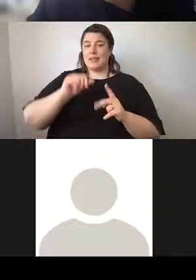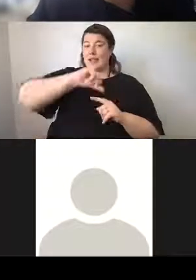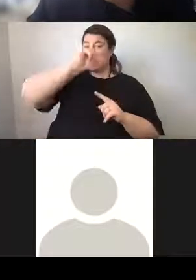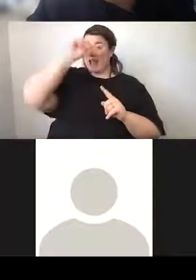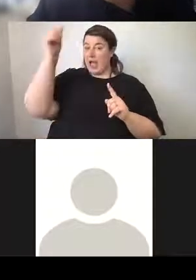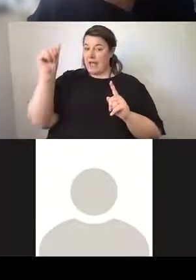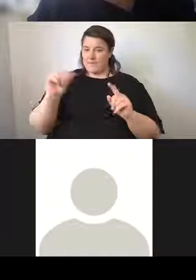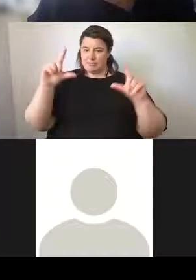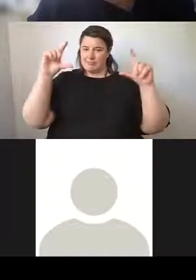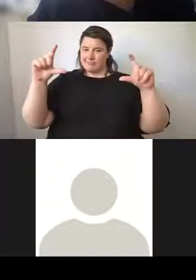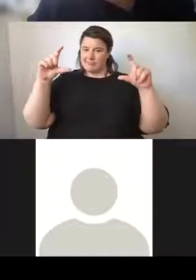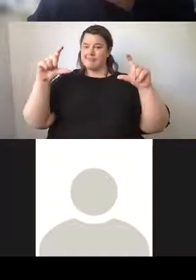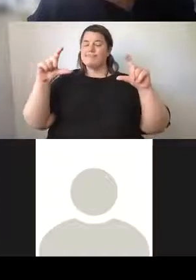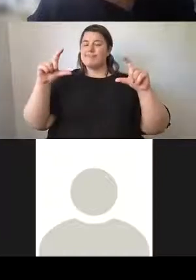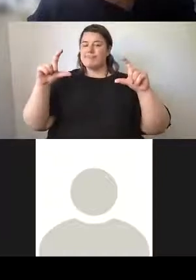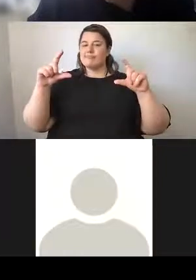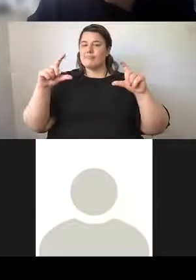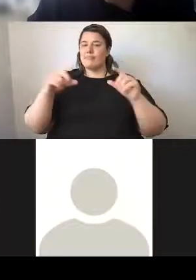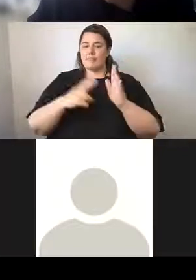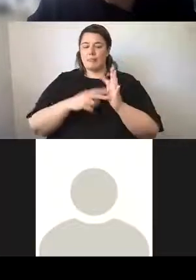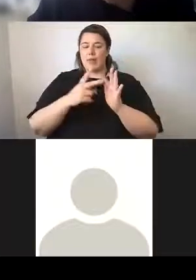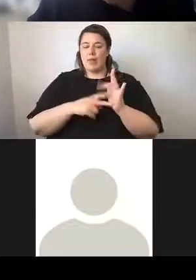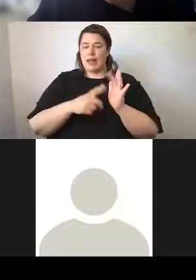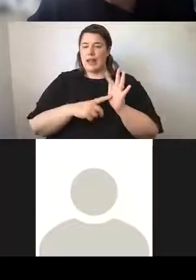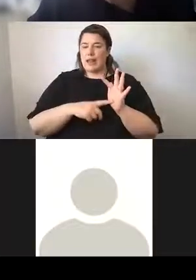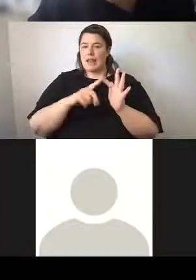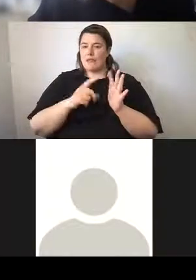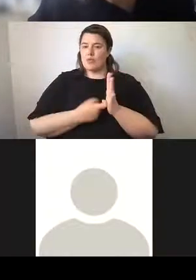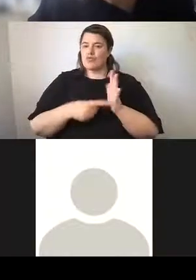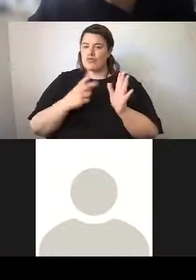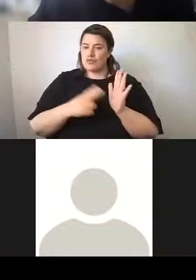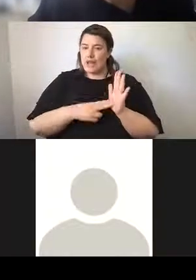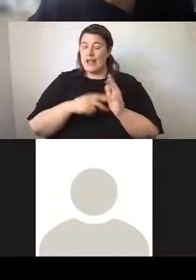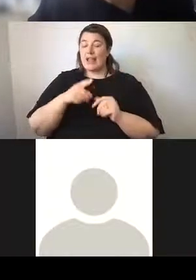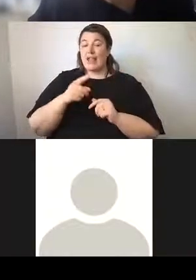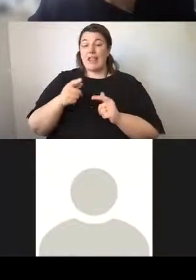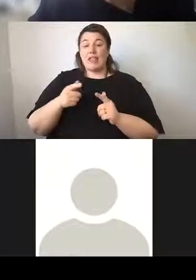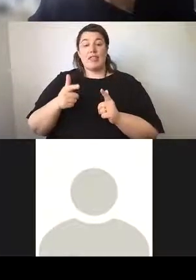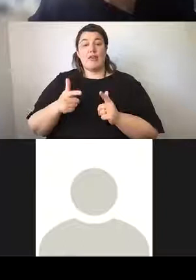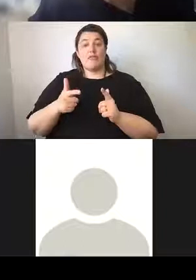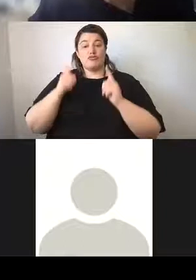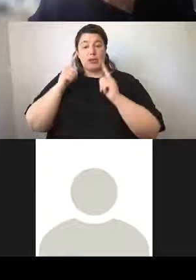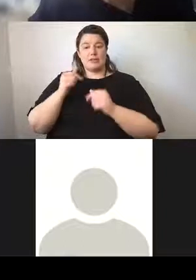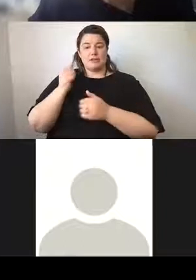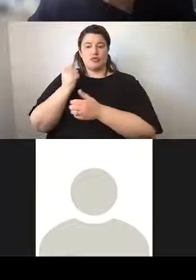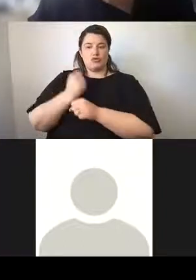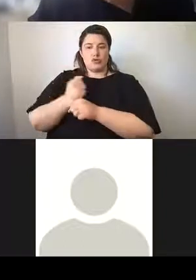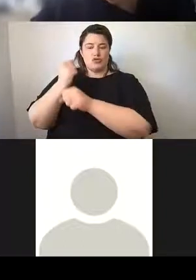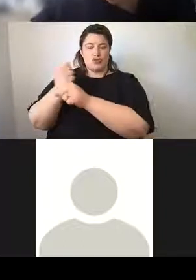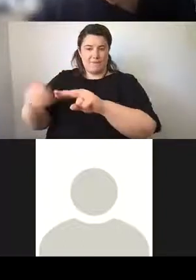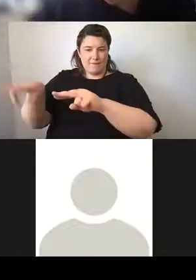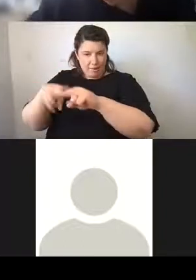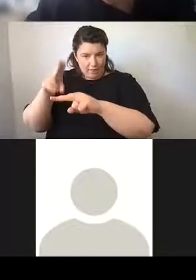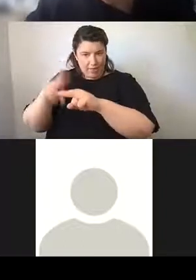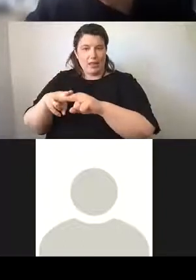Royal Code of Arms was created by Neville Rann, our former Premier's great grandfather, Thomas Valance Rann, and